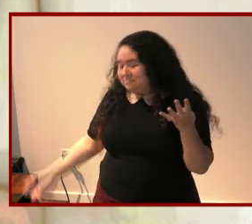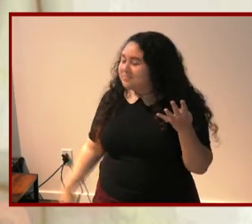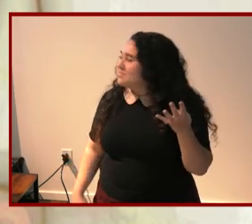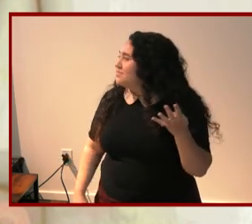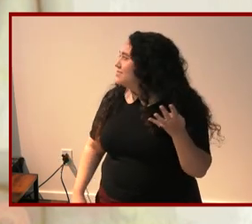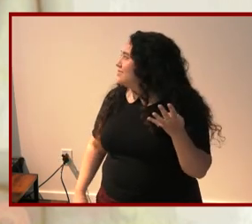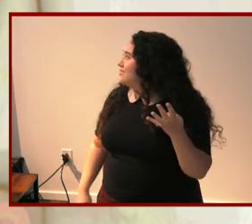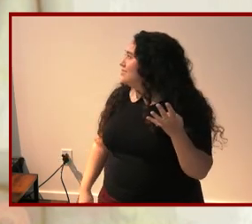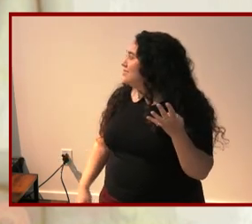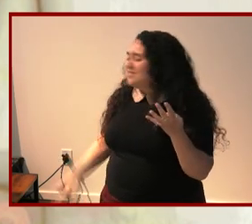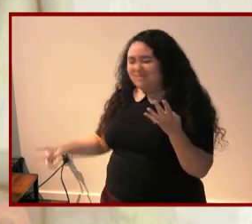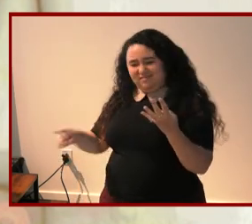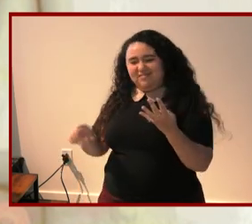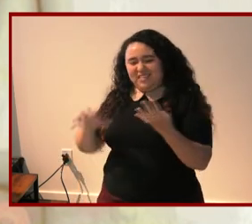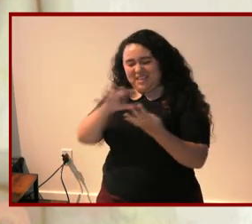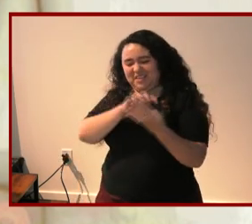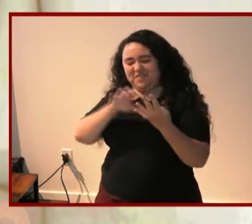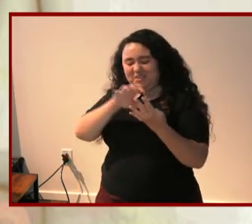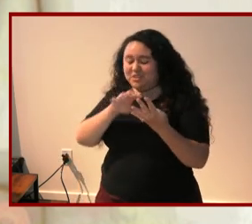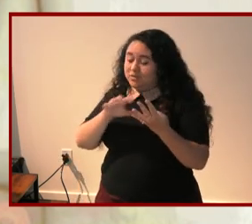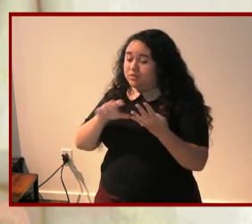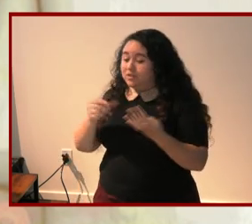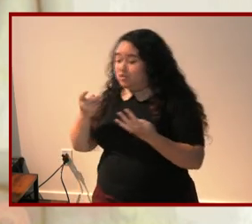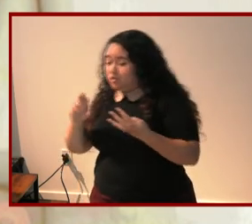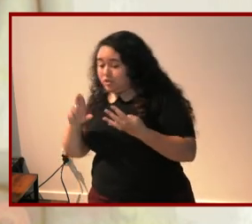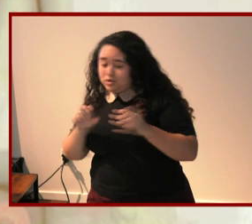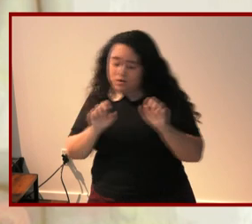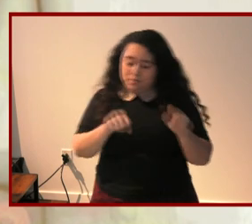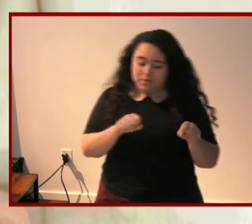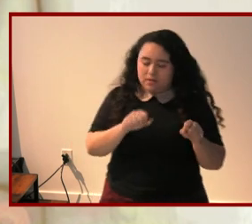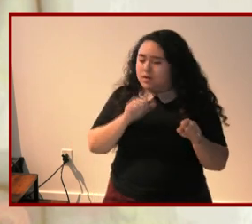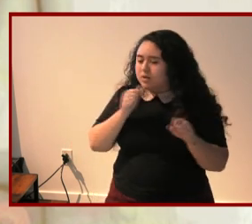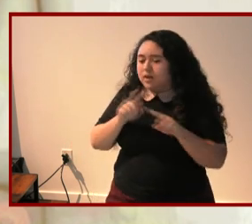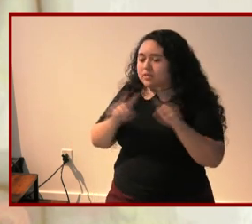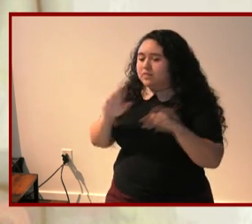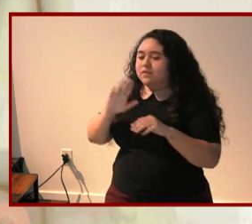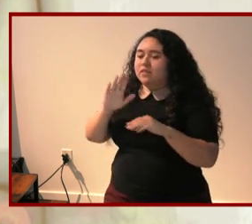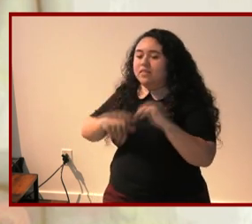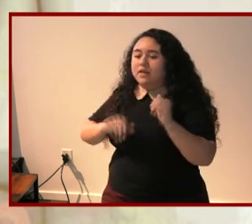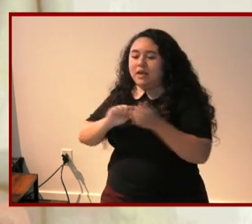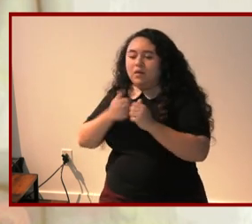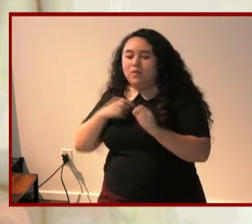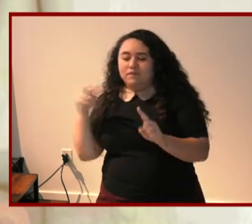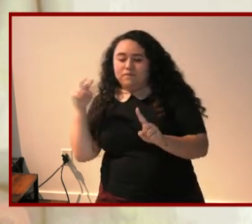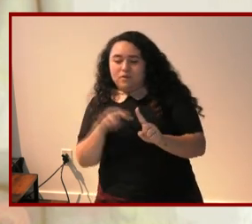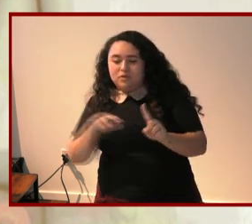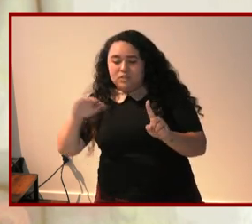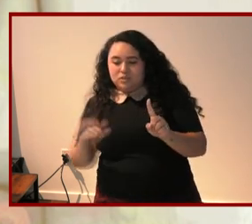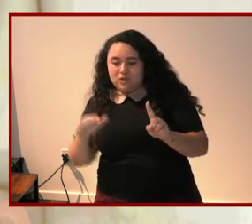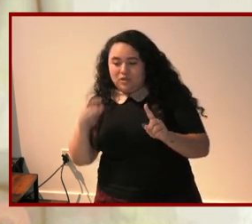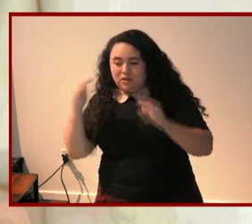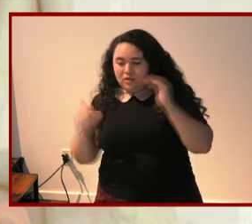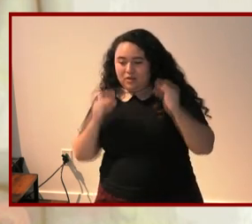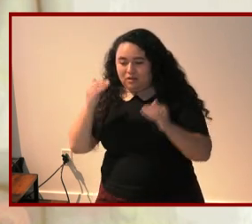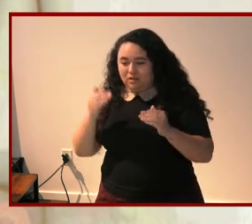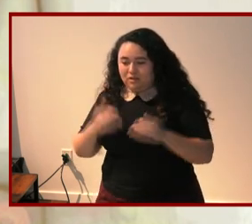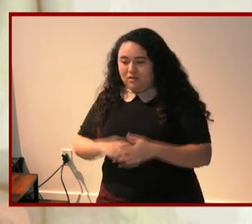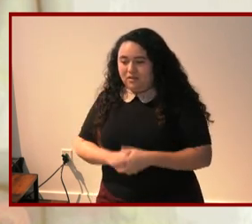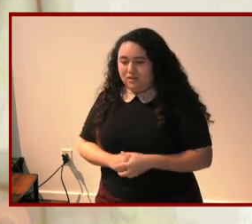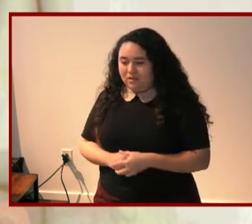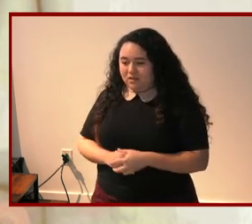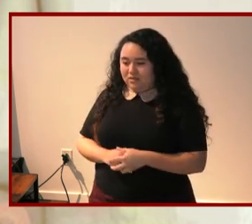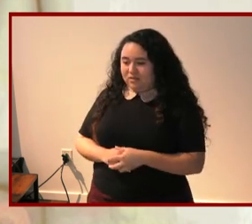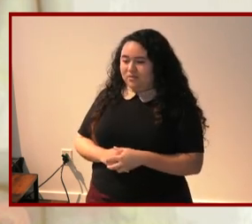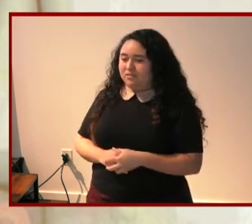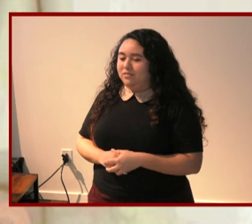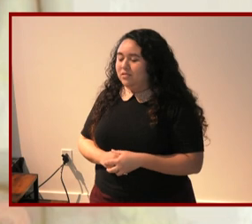the entanglement of gender inability is not dissimilar from how we see childhood and adulthood as able-bodied imagine a child